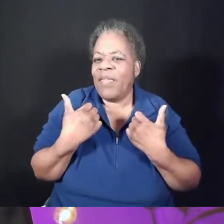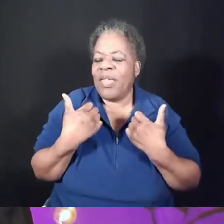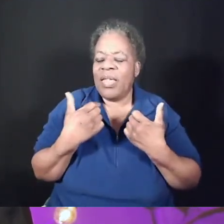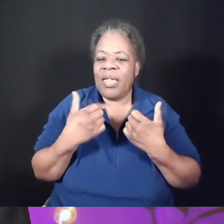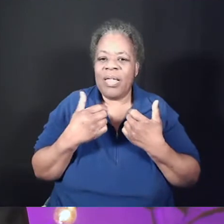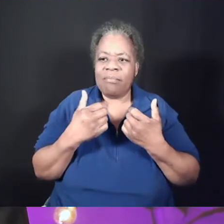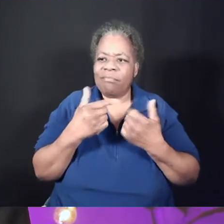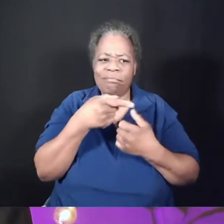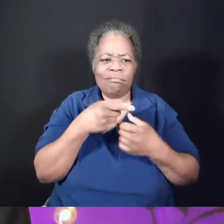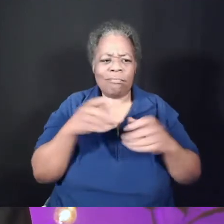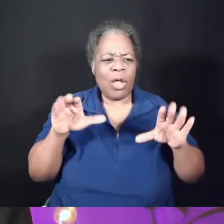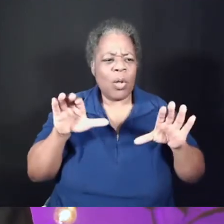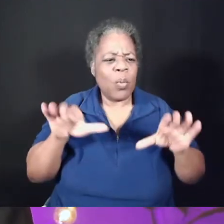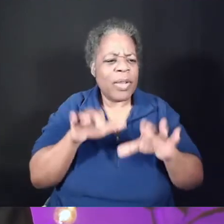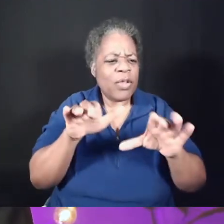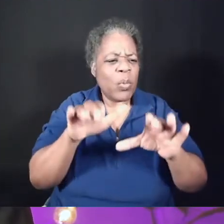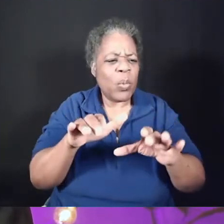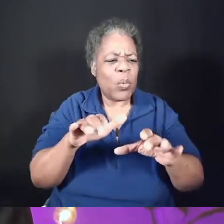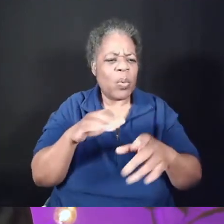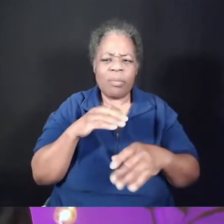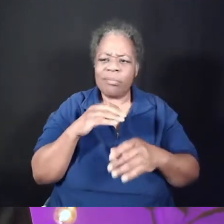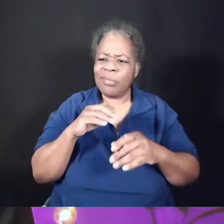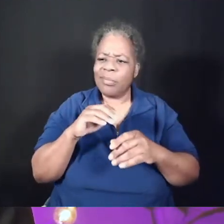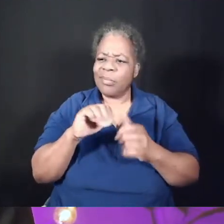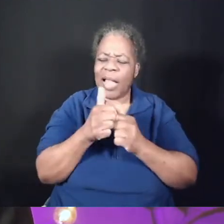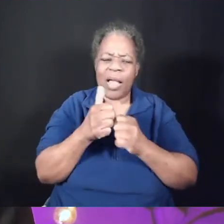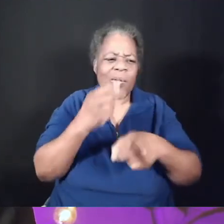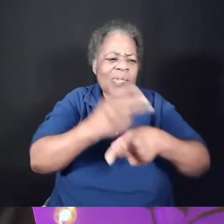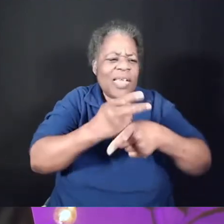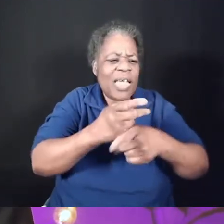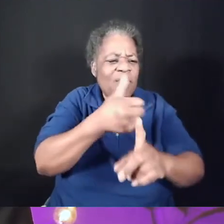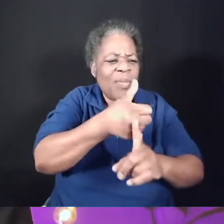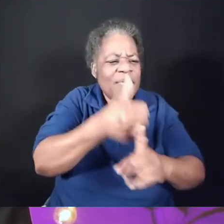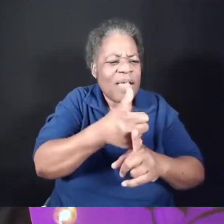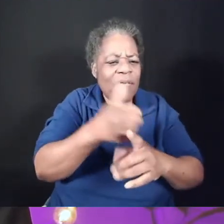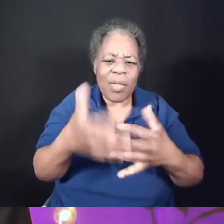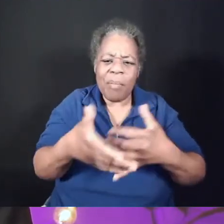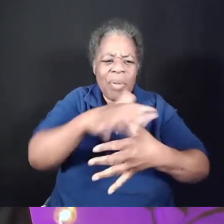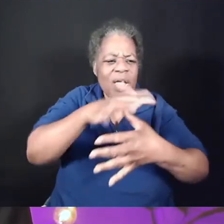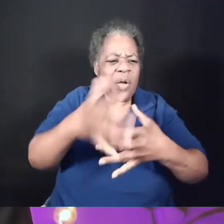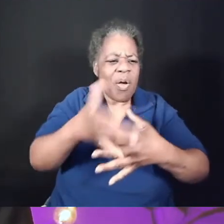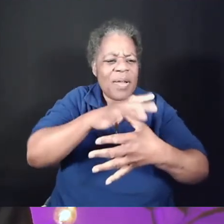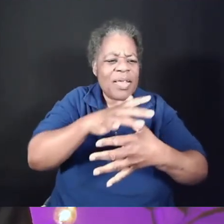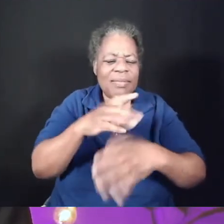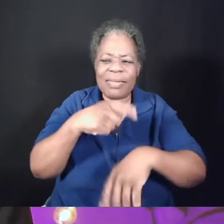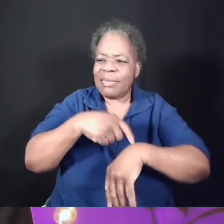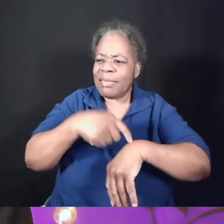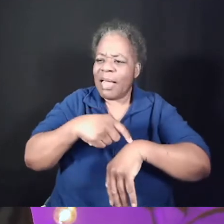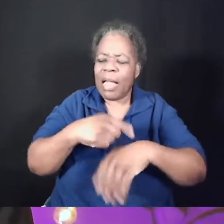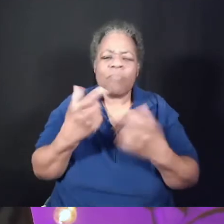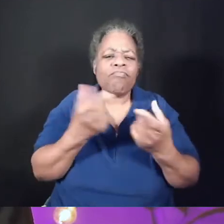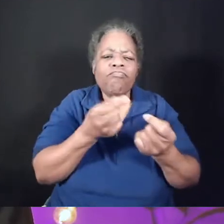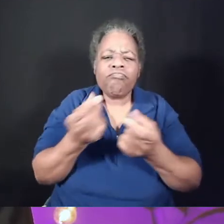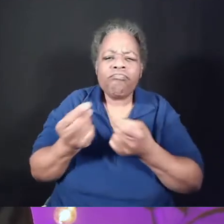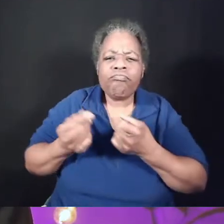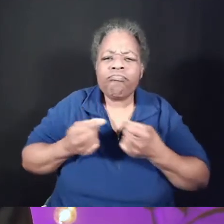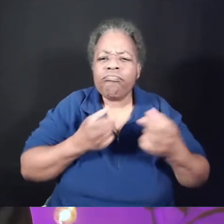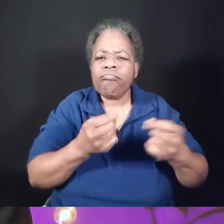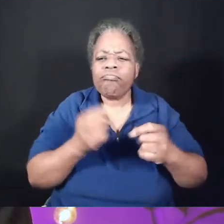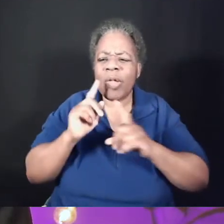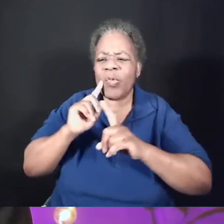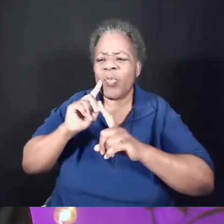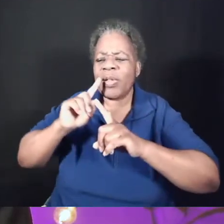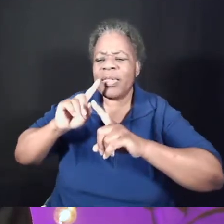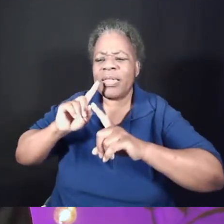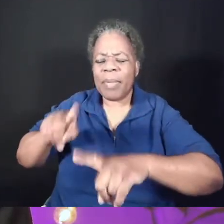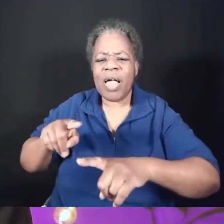How did he take care of himself? What did he prioritize? How did he spend his time or respond to conflict? And most of the point, you know,